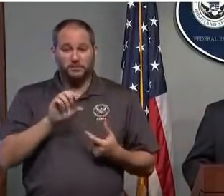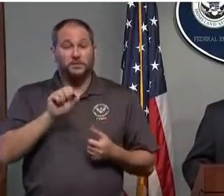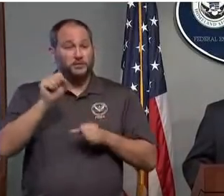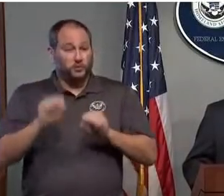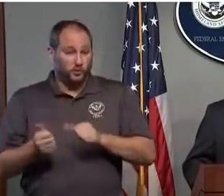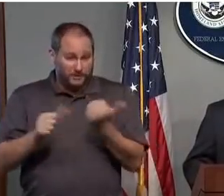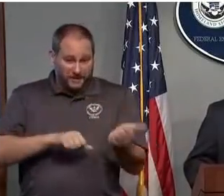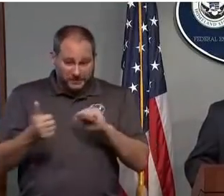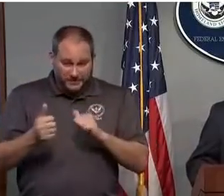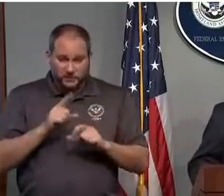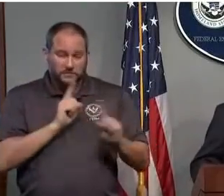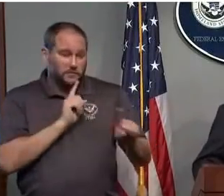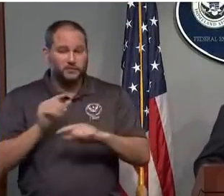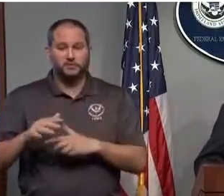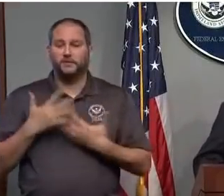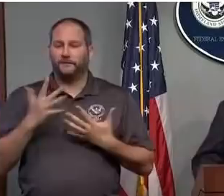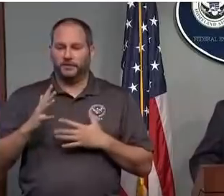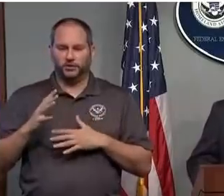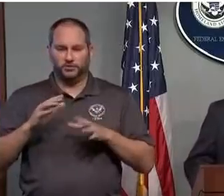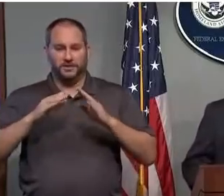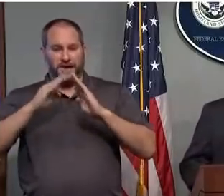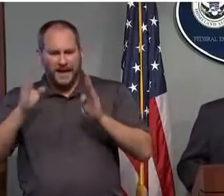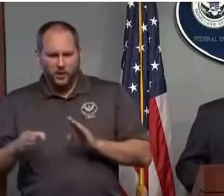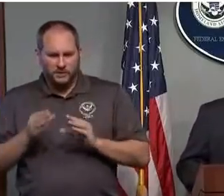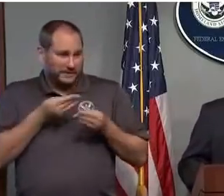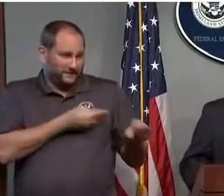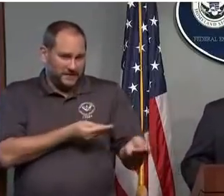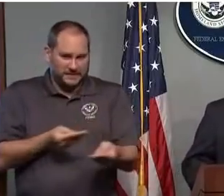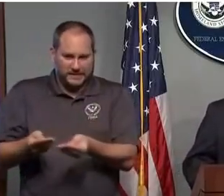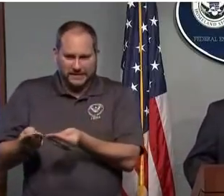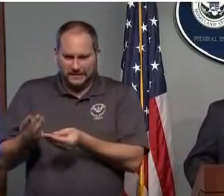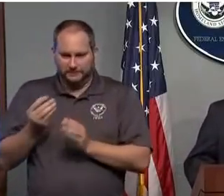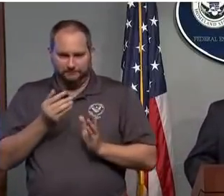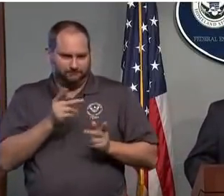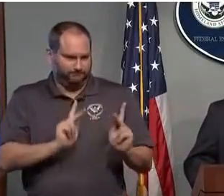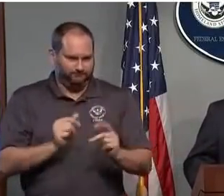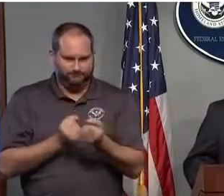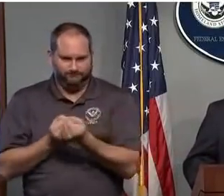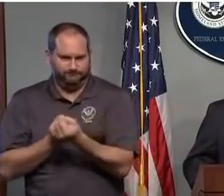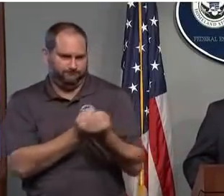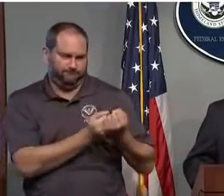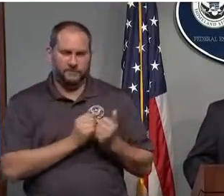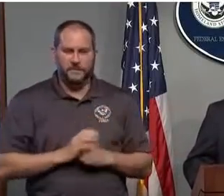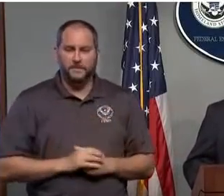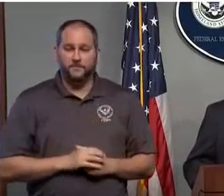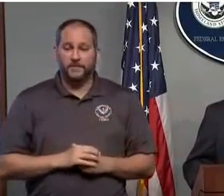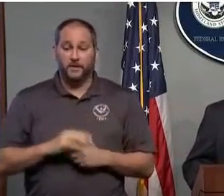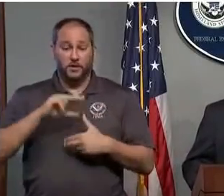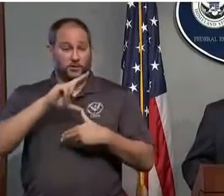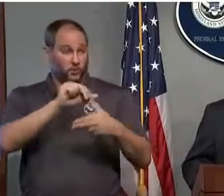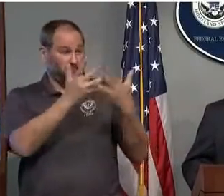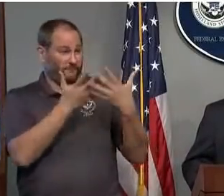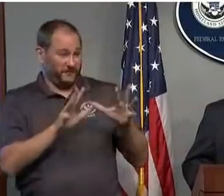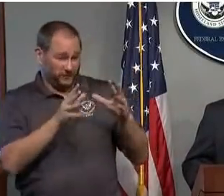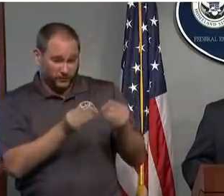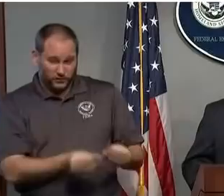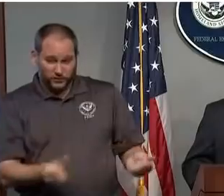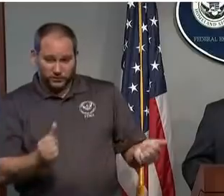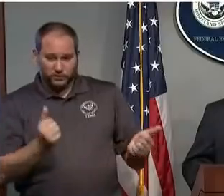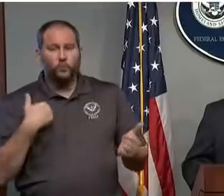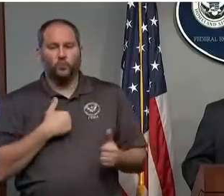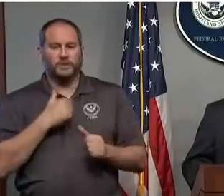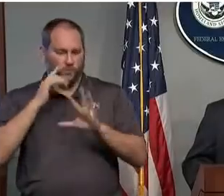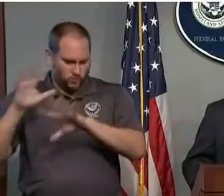feeding missions for those that are sheltering. When the storm clears, our organizations will then stand up to go ahead and further that mission. We will also